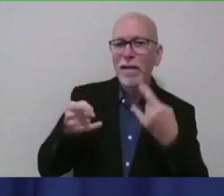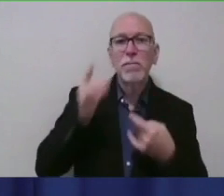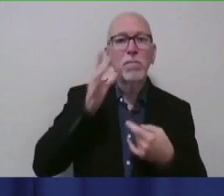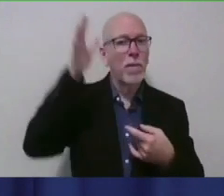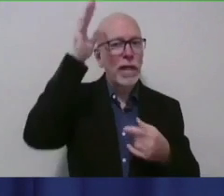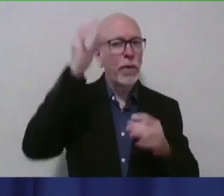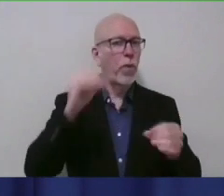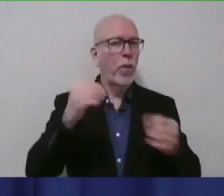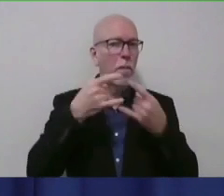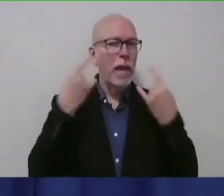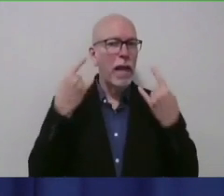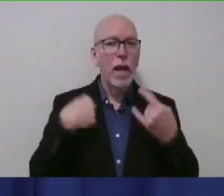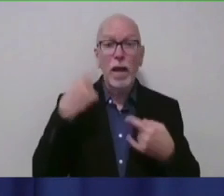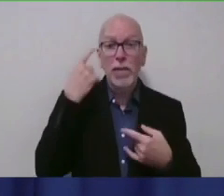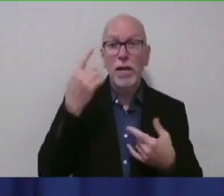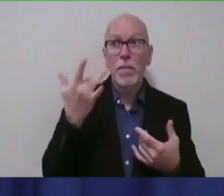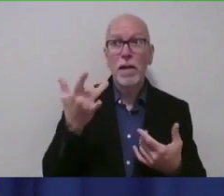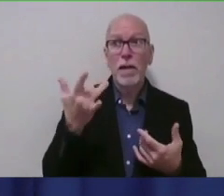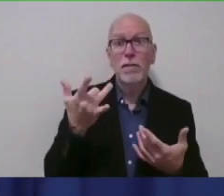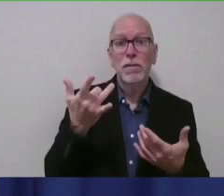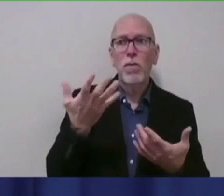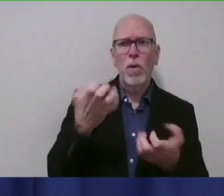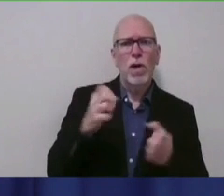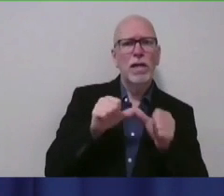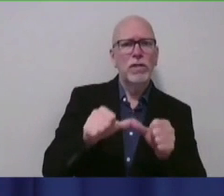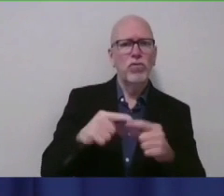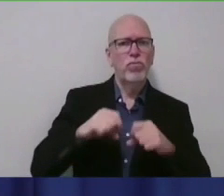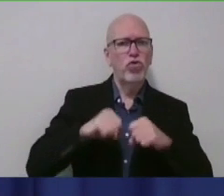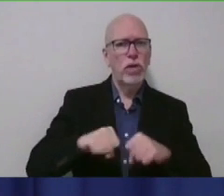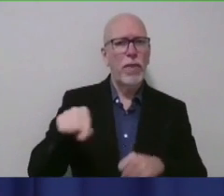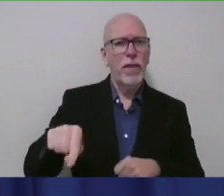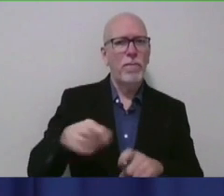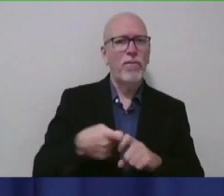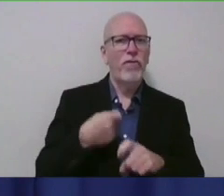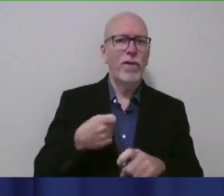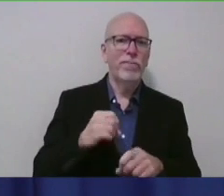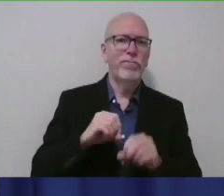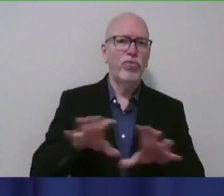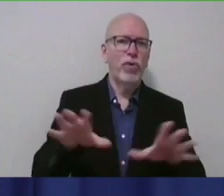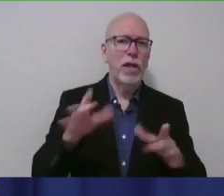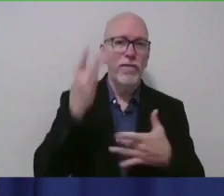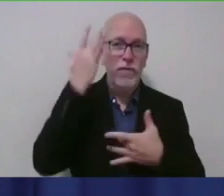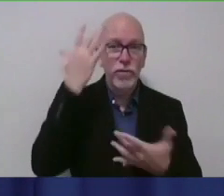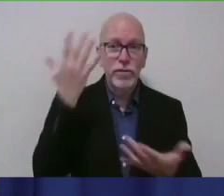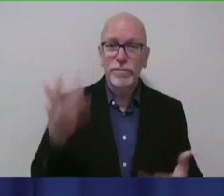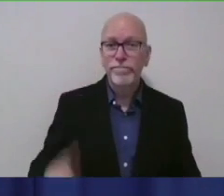And I think that's because they want to continue to protect them from the spread of this virus. Thank you.